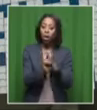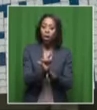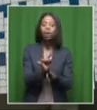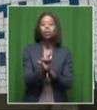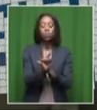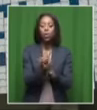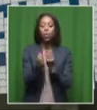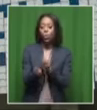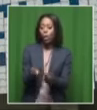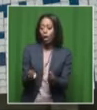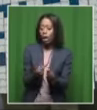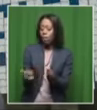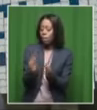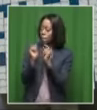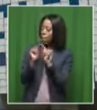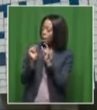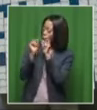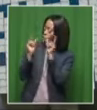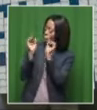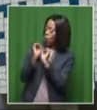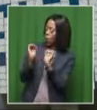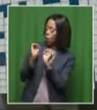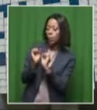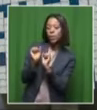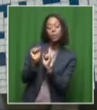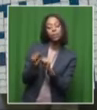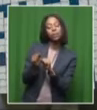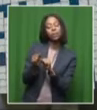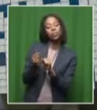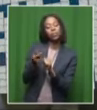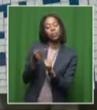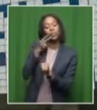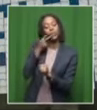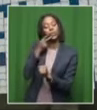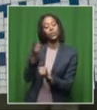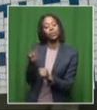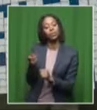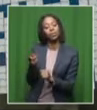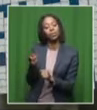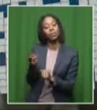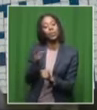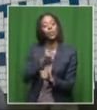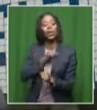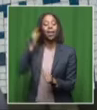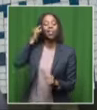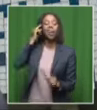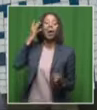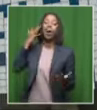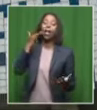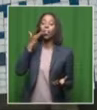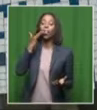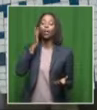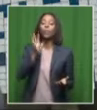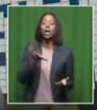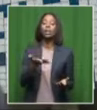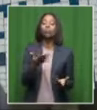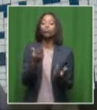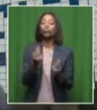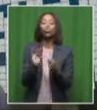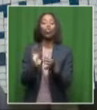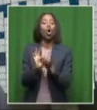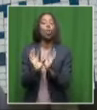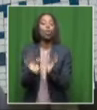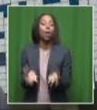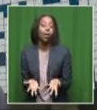with their kids not knowing that there was actually tobacco smoking because they just thought it was a flavor and they do this at